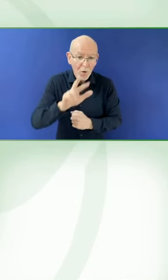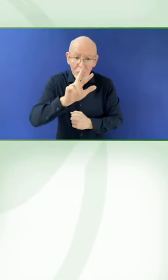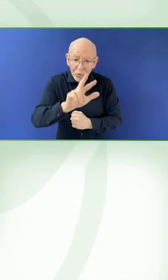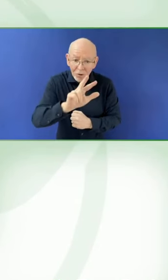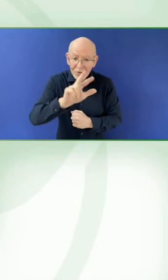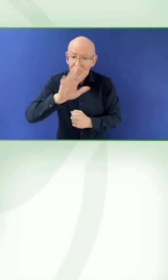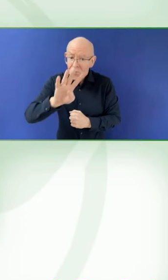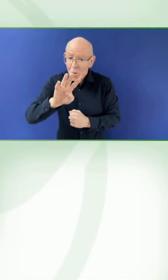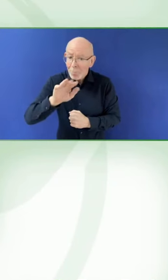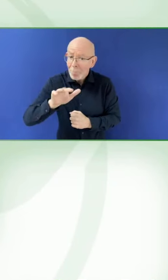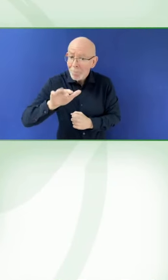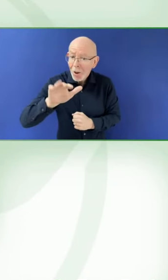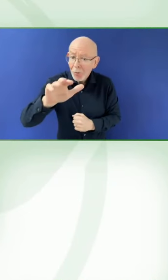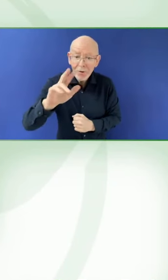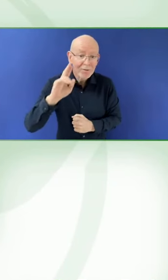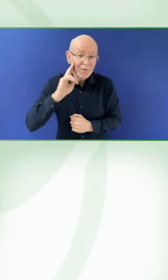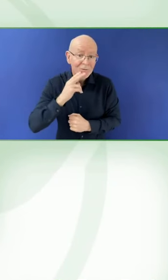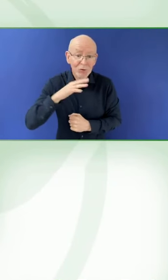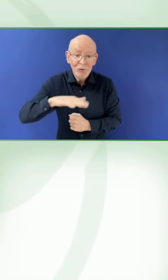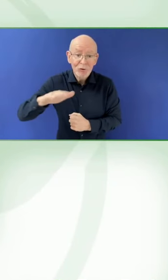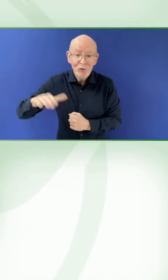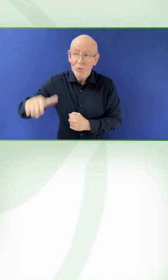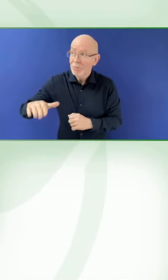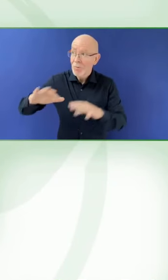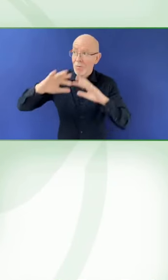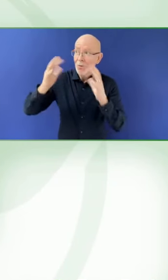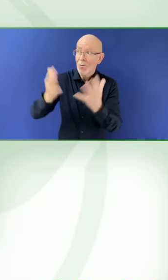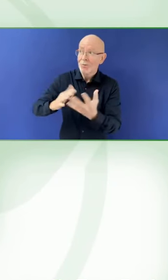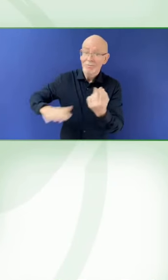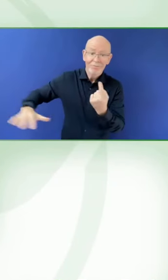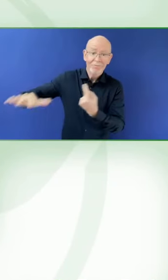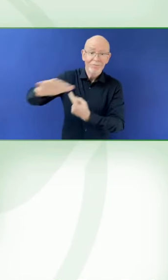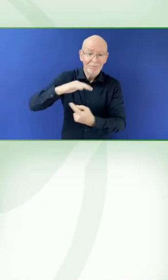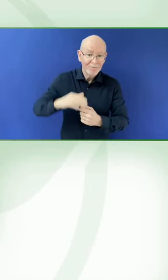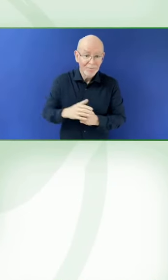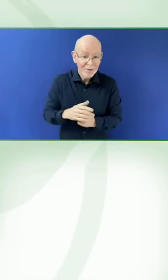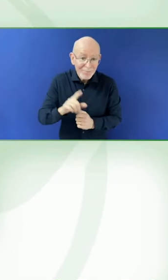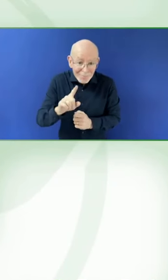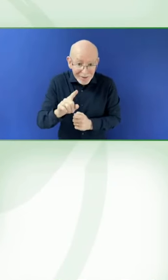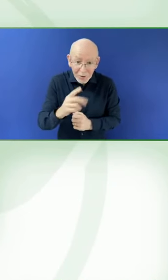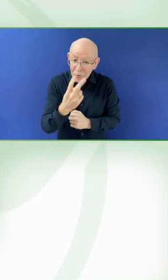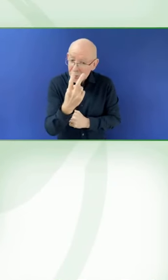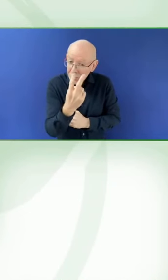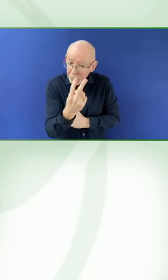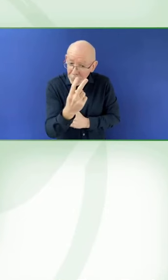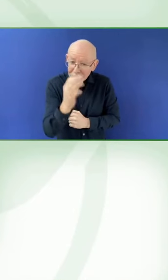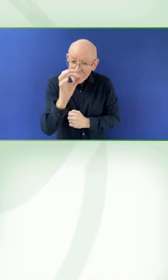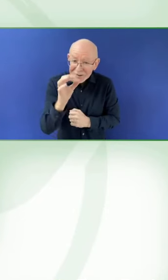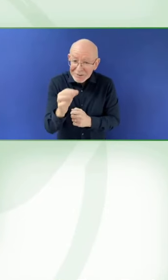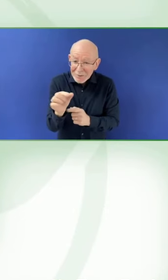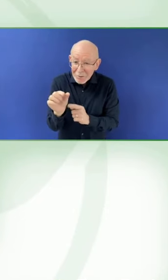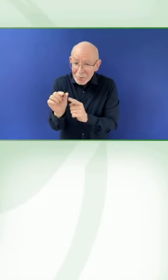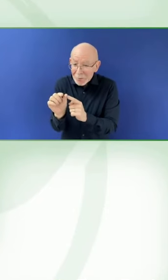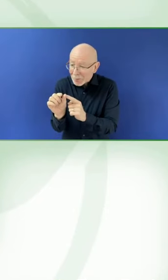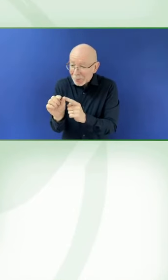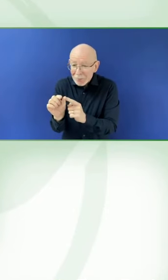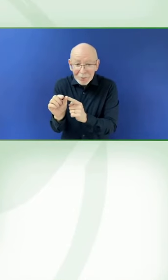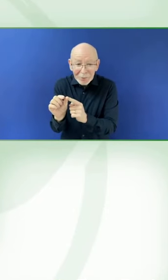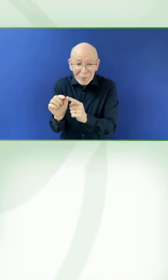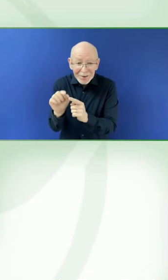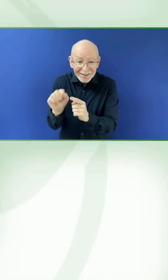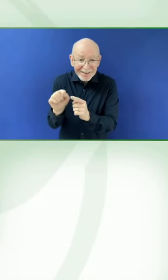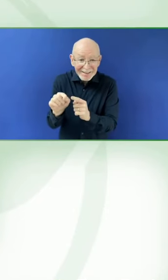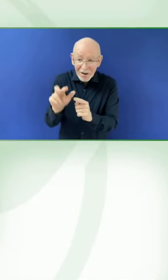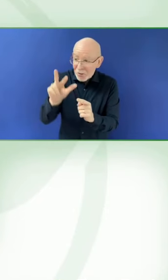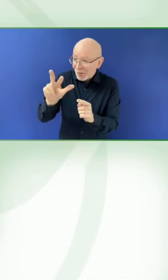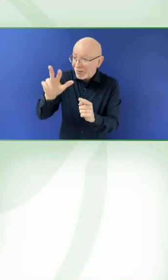98% of Deaf children have no access to language. So really, our project is really designed to address that